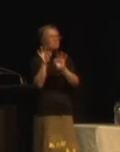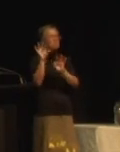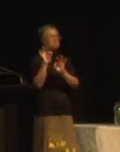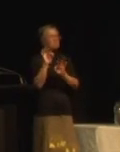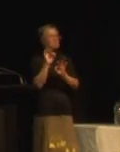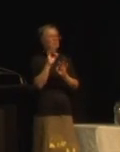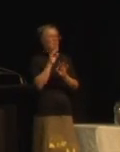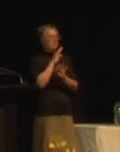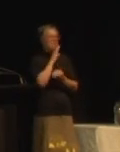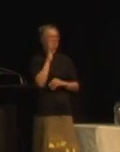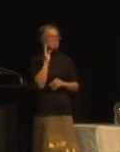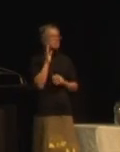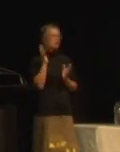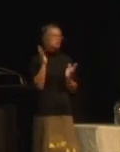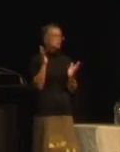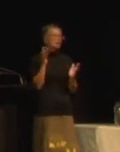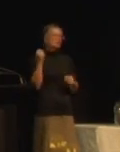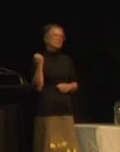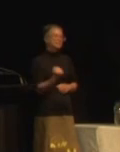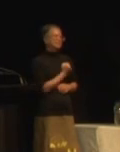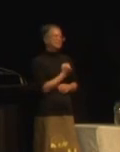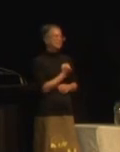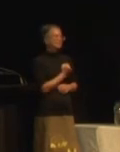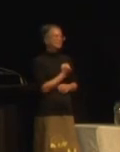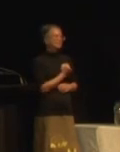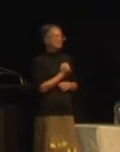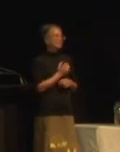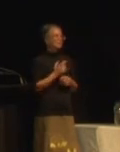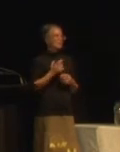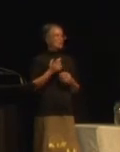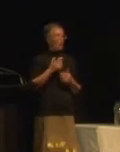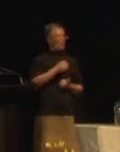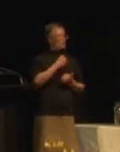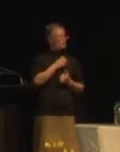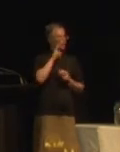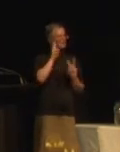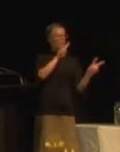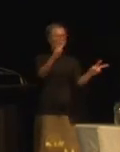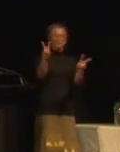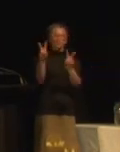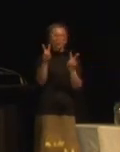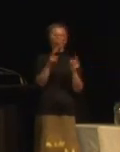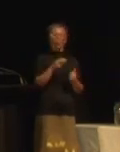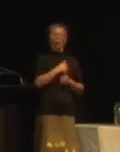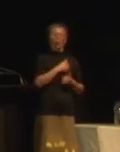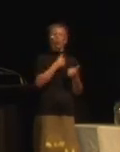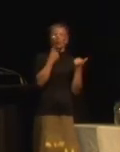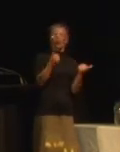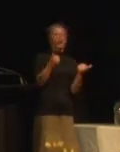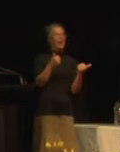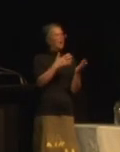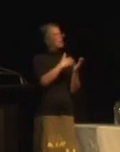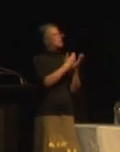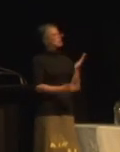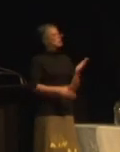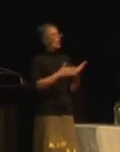So while he enjoyed the visual experience of the exhibition, he missed a lot of the storytelling. He